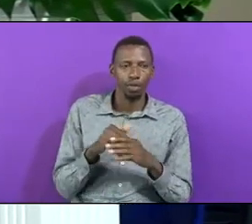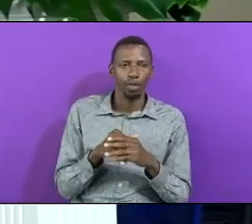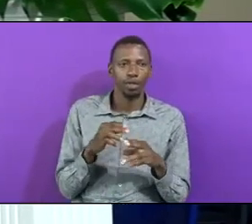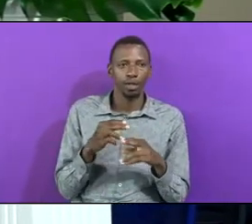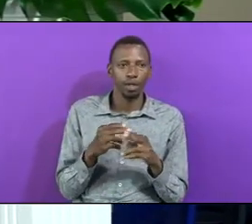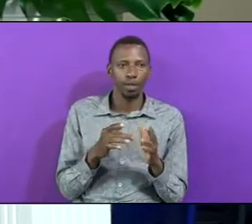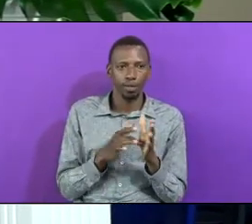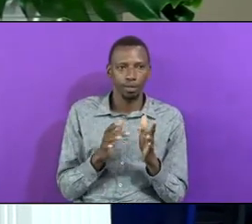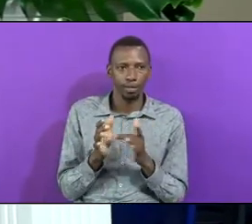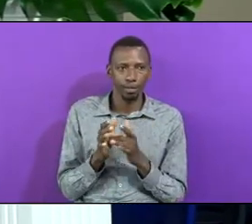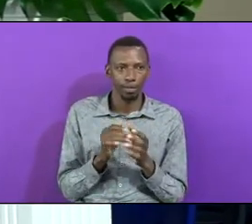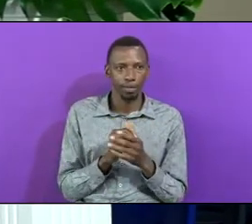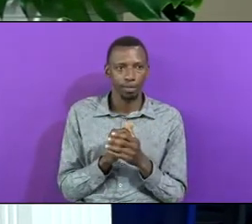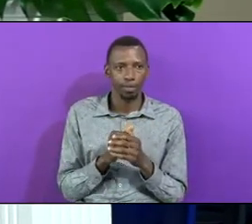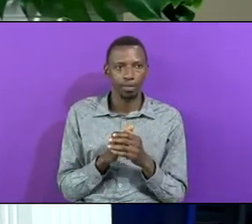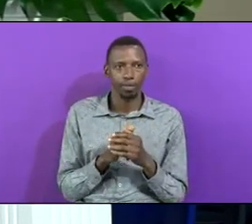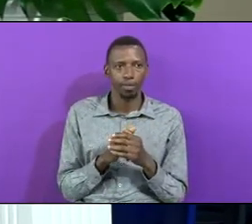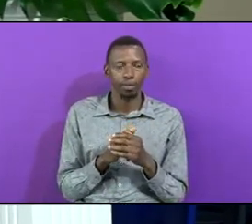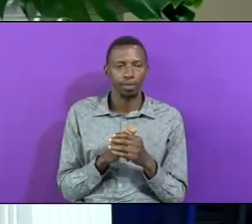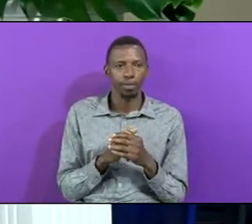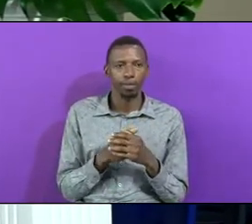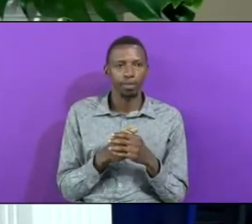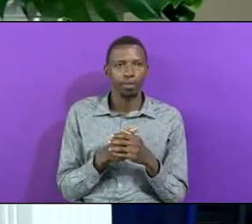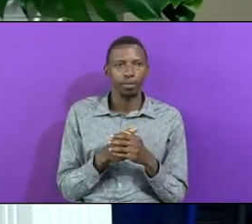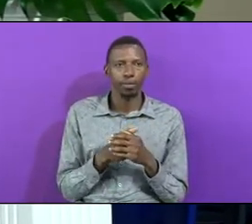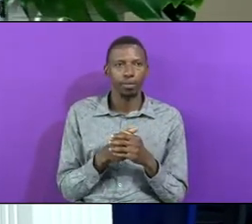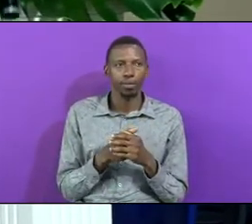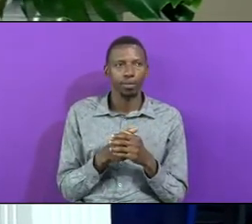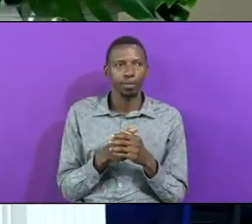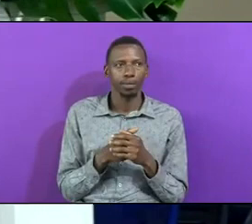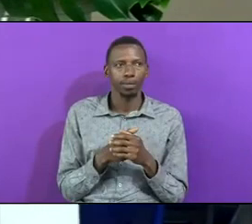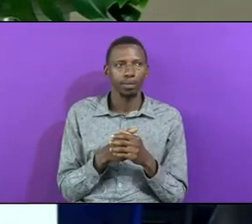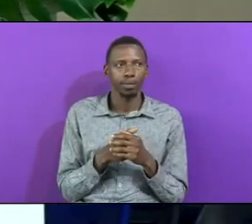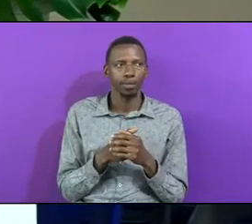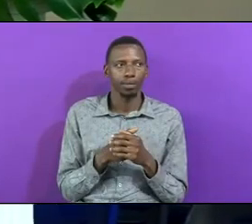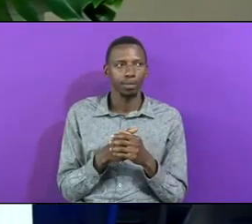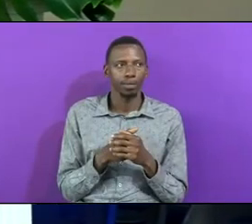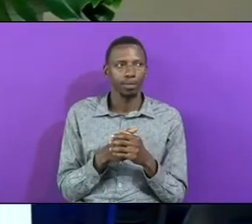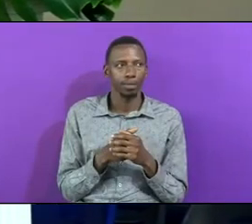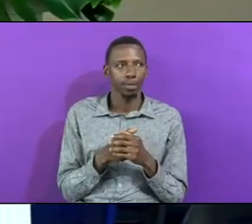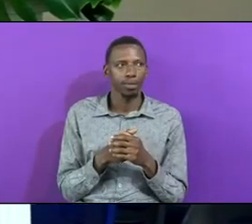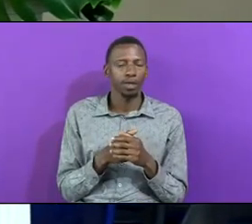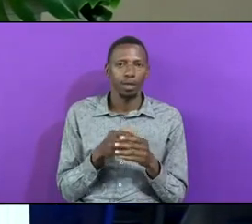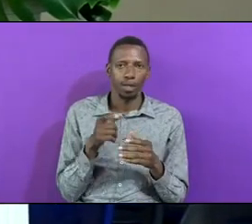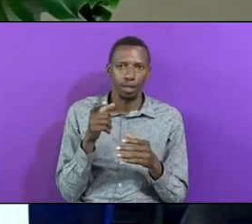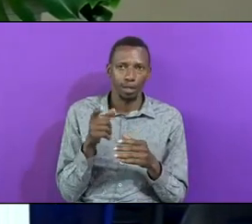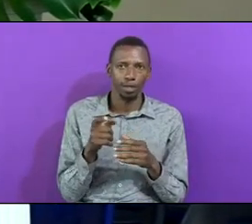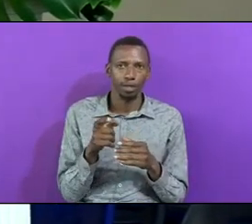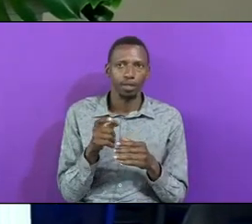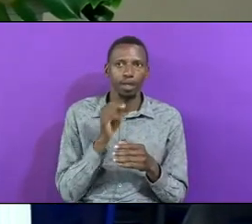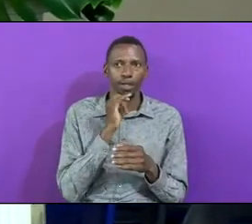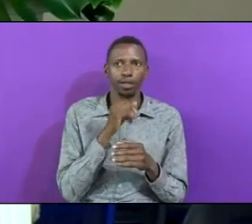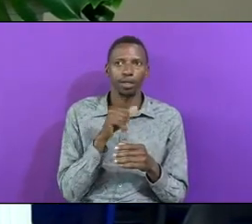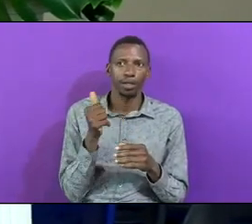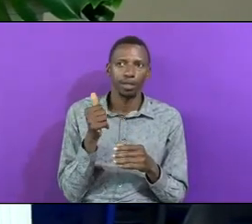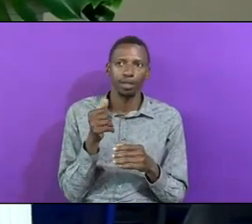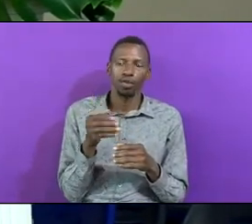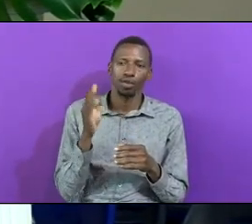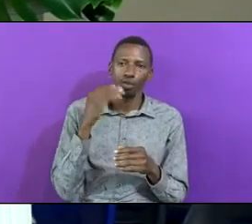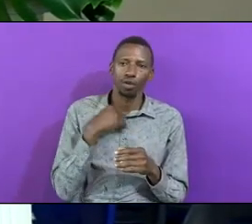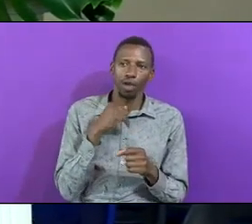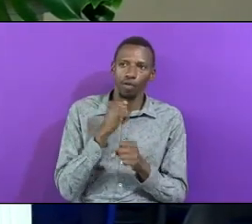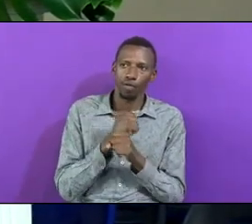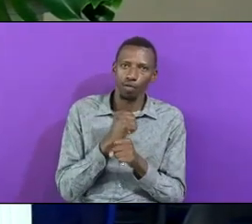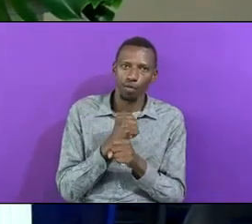Some Of Us We Are Being Ruined In The World Ex Businesses Are Never Ex Beating God God Has Done